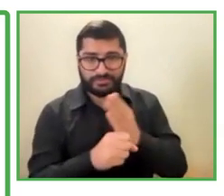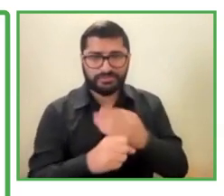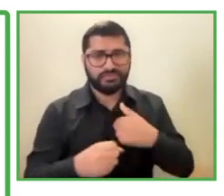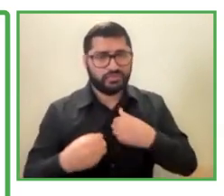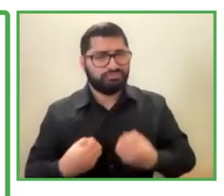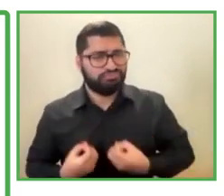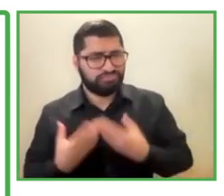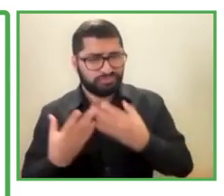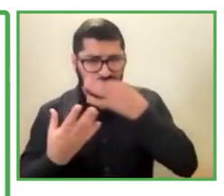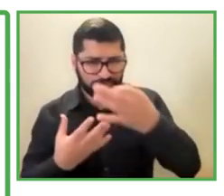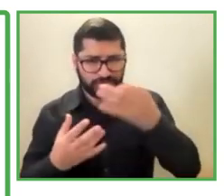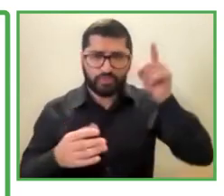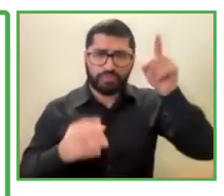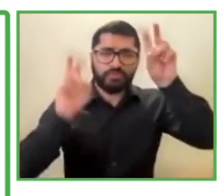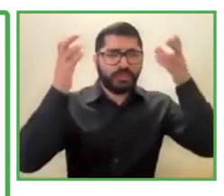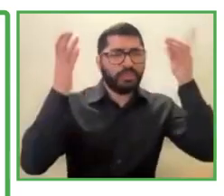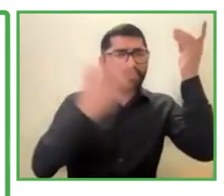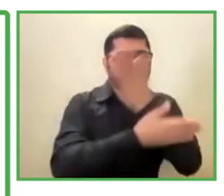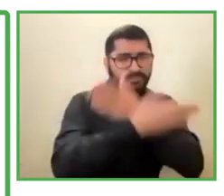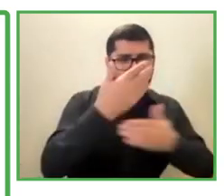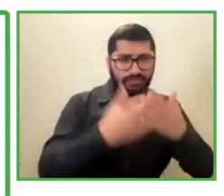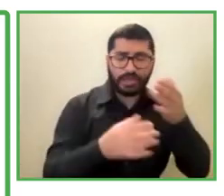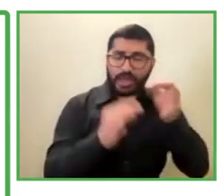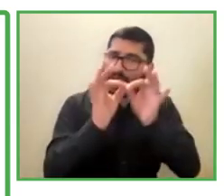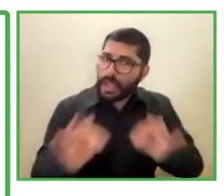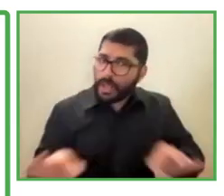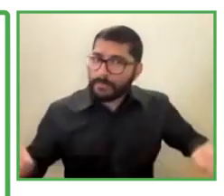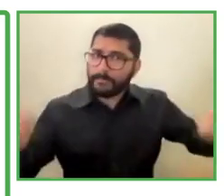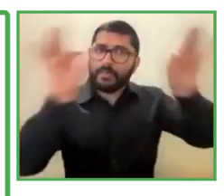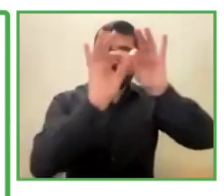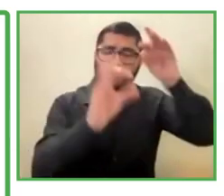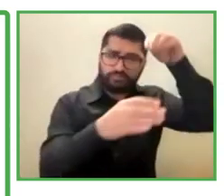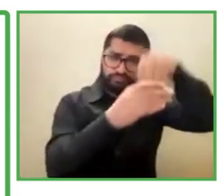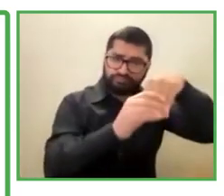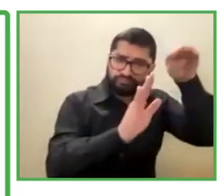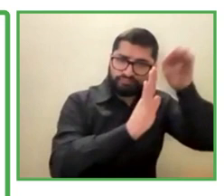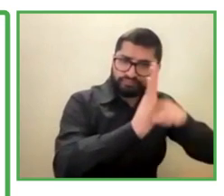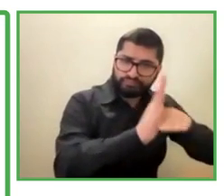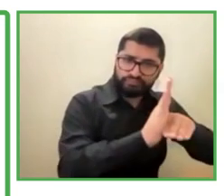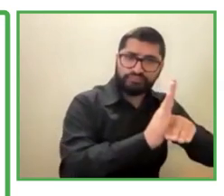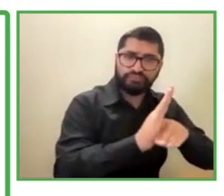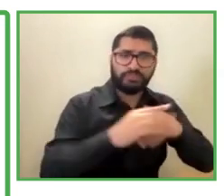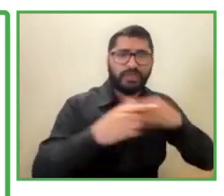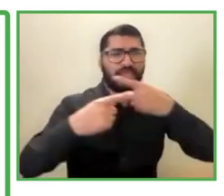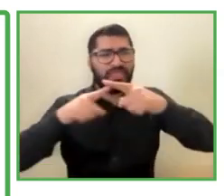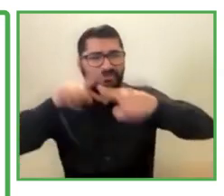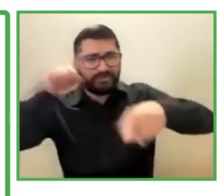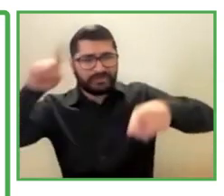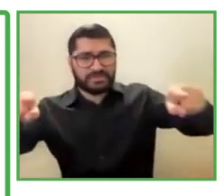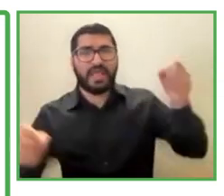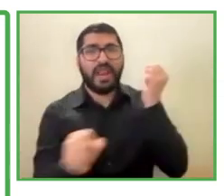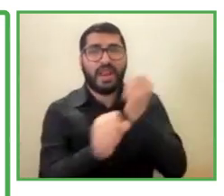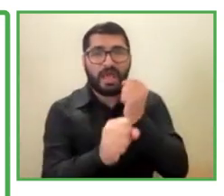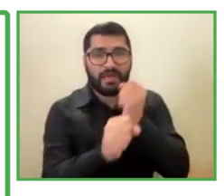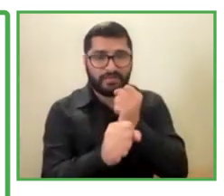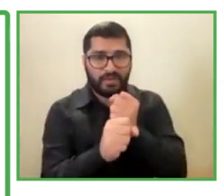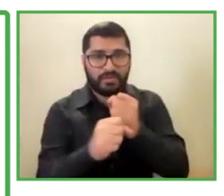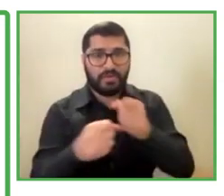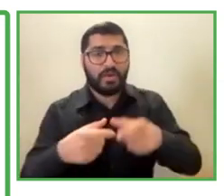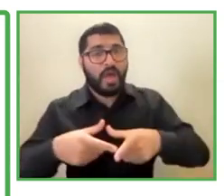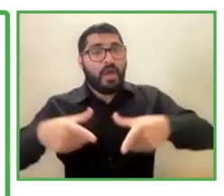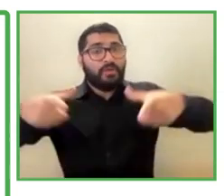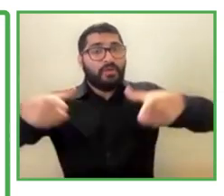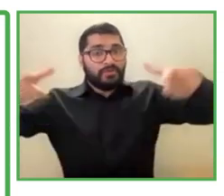diversity of the workforce. Similarly, we have extended the diversity of our supply chain, where we